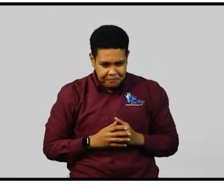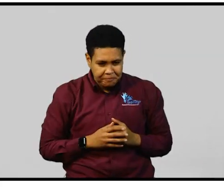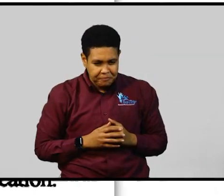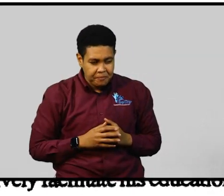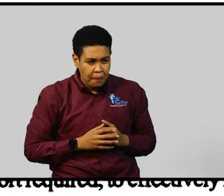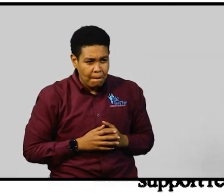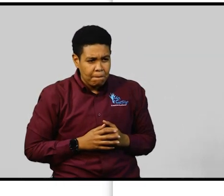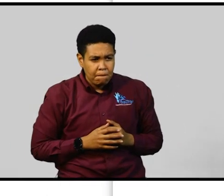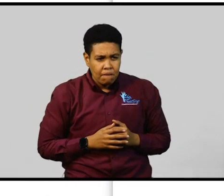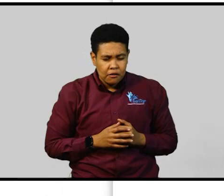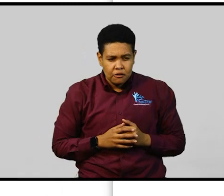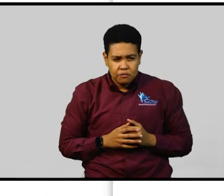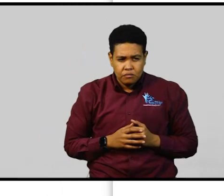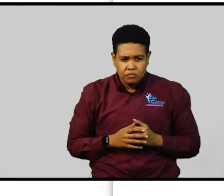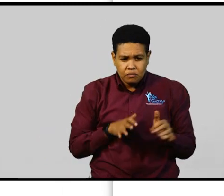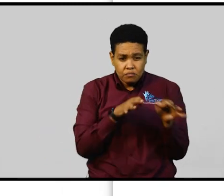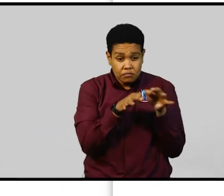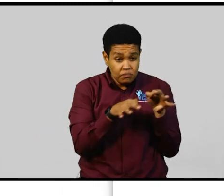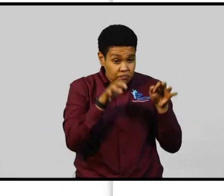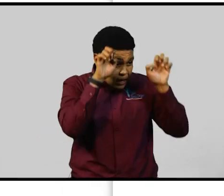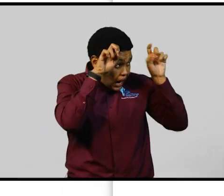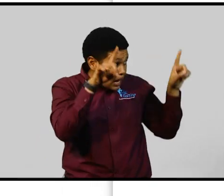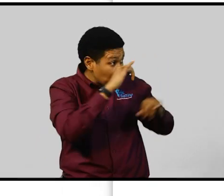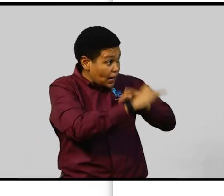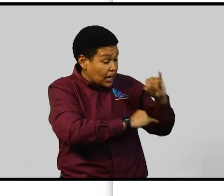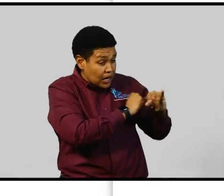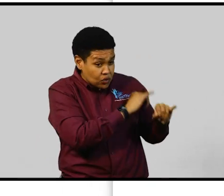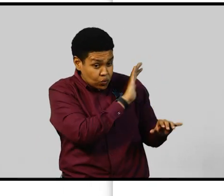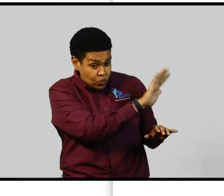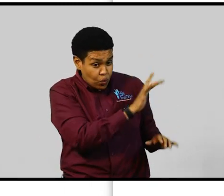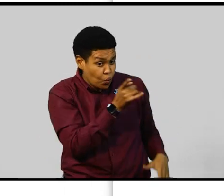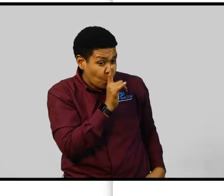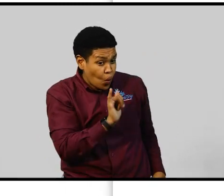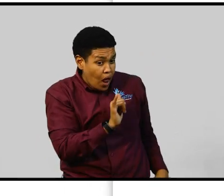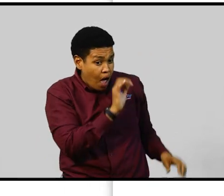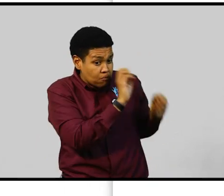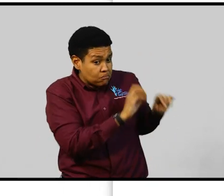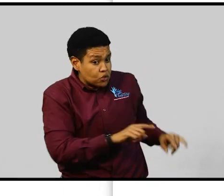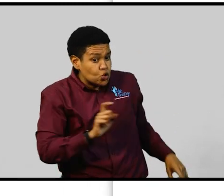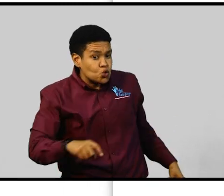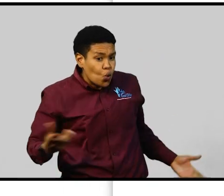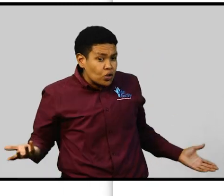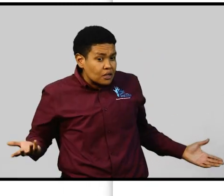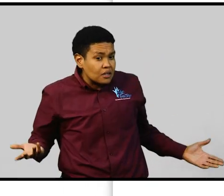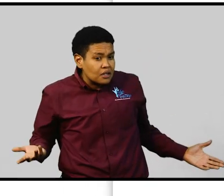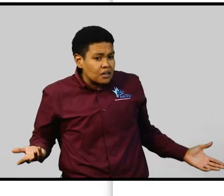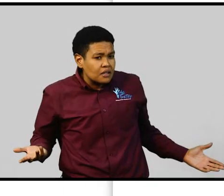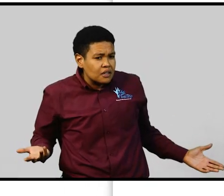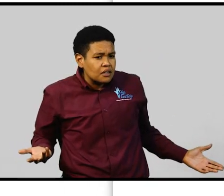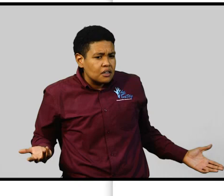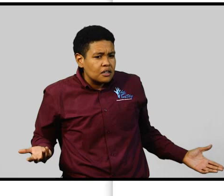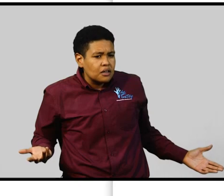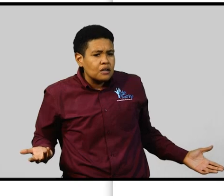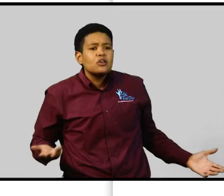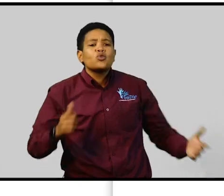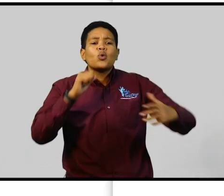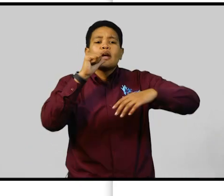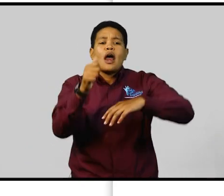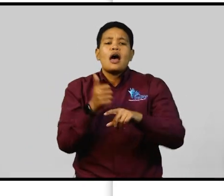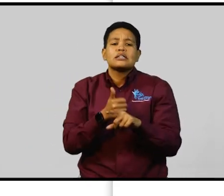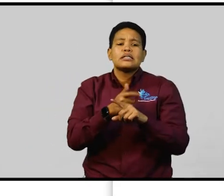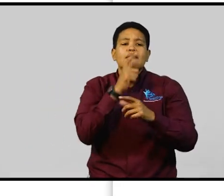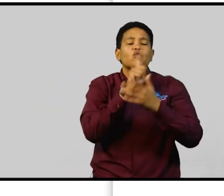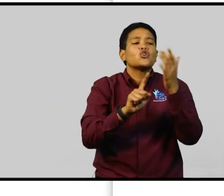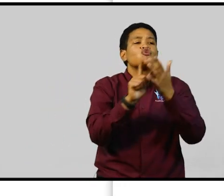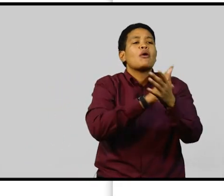things that educational institutions should do in order not to discriminate